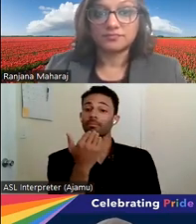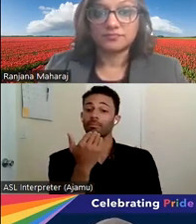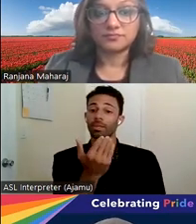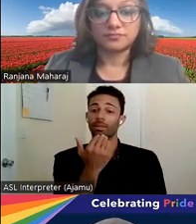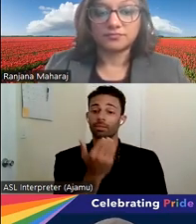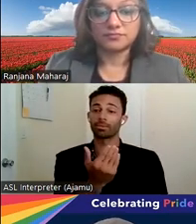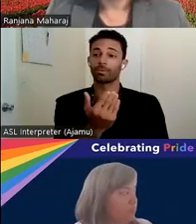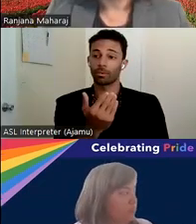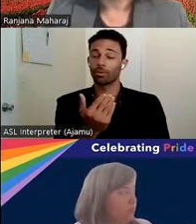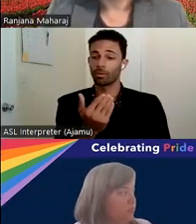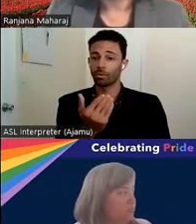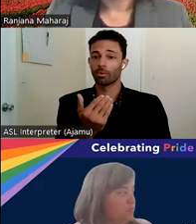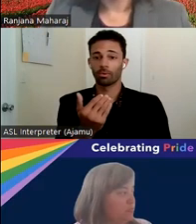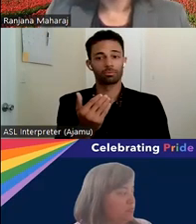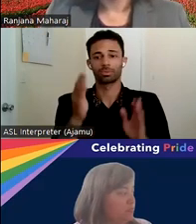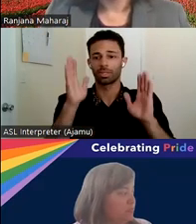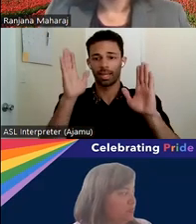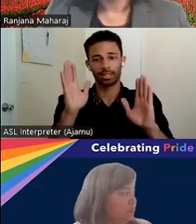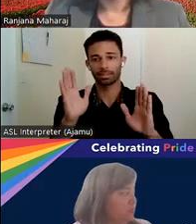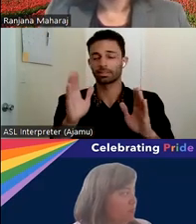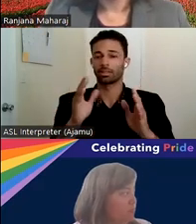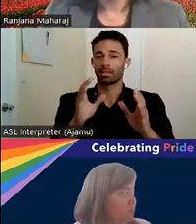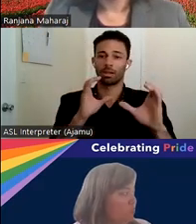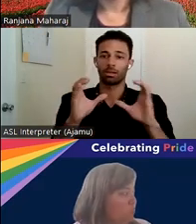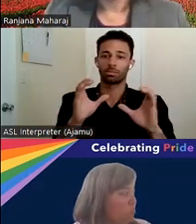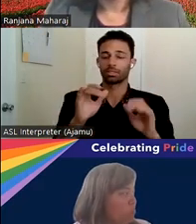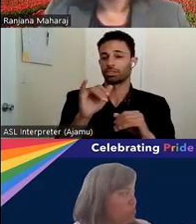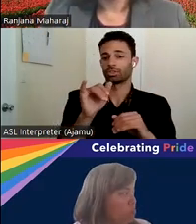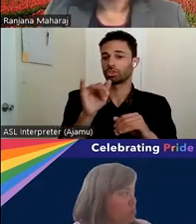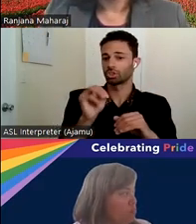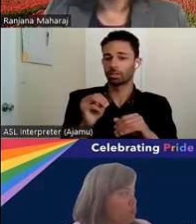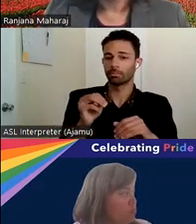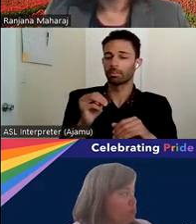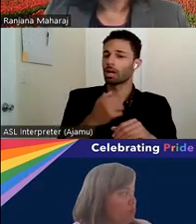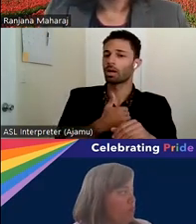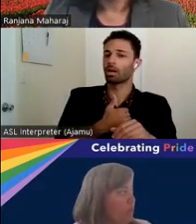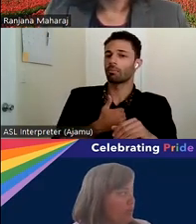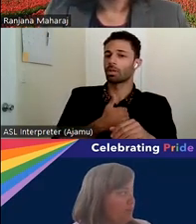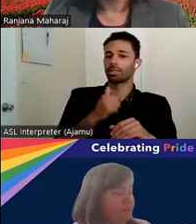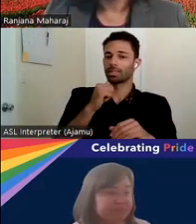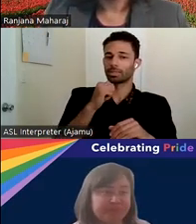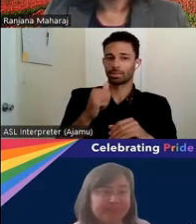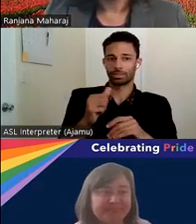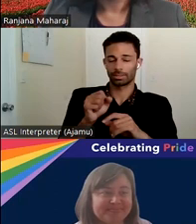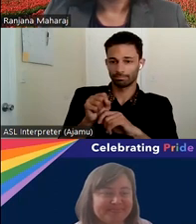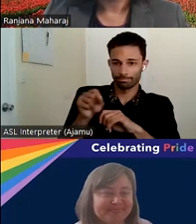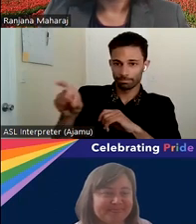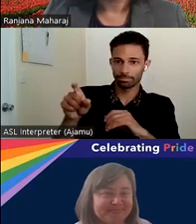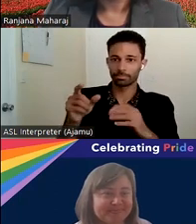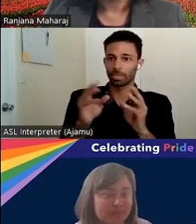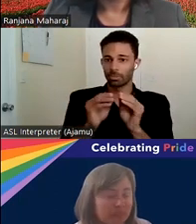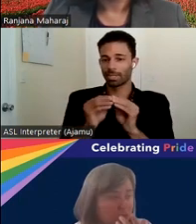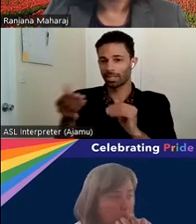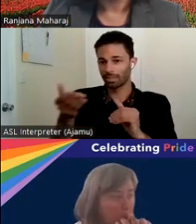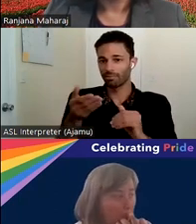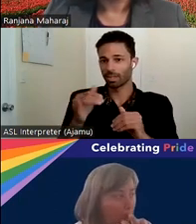And I really appreciate this just excellent conversation. And Jim, I apologize that we didn't get the meeting invite out to you, but we'll be sure to have you be